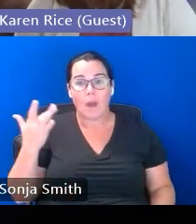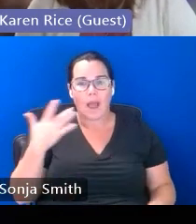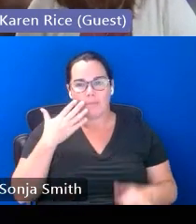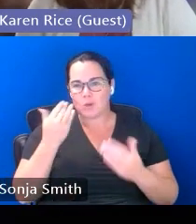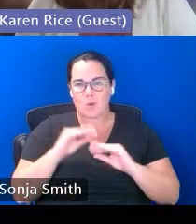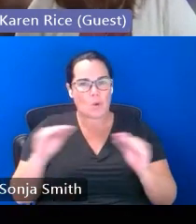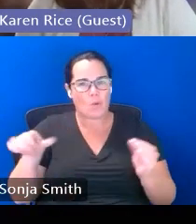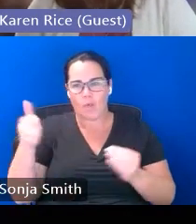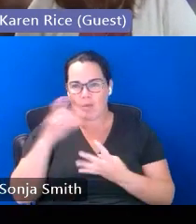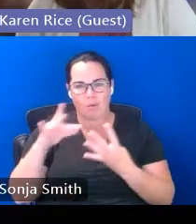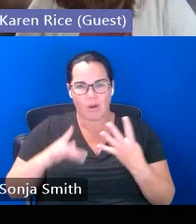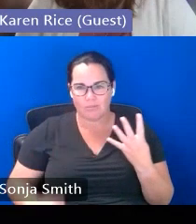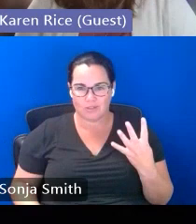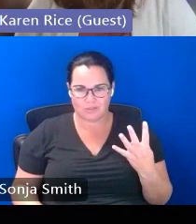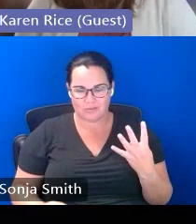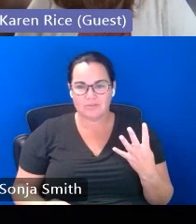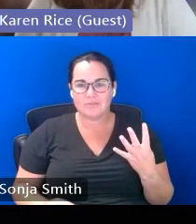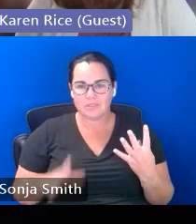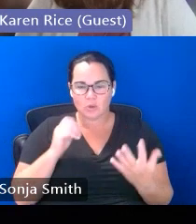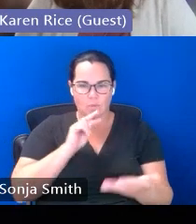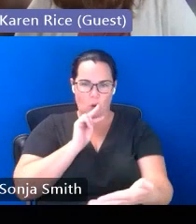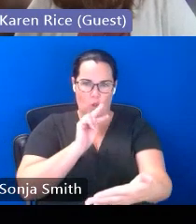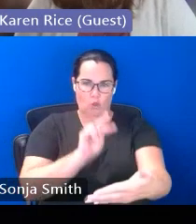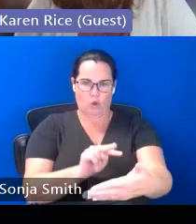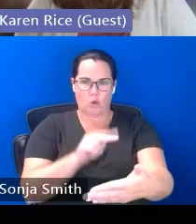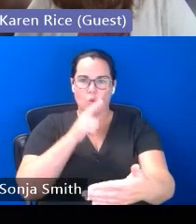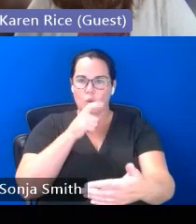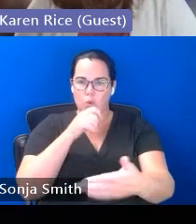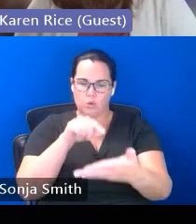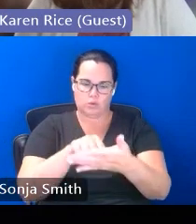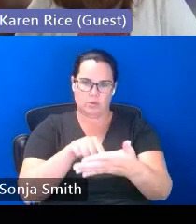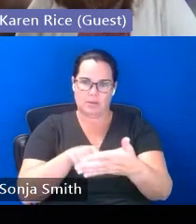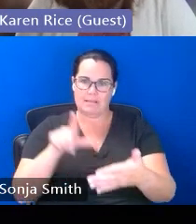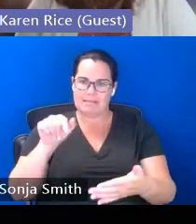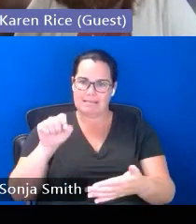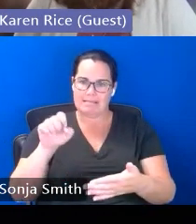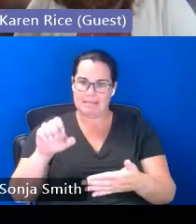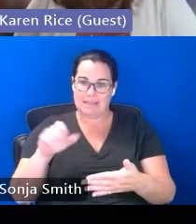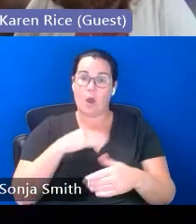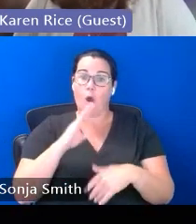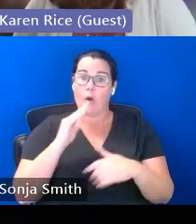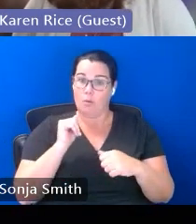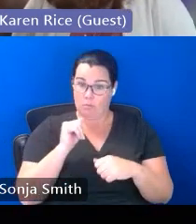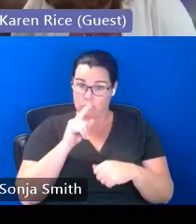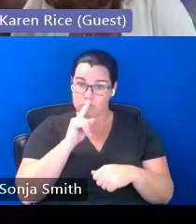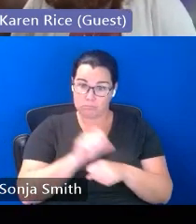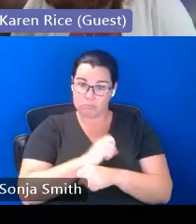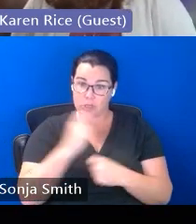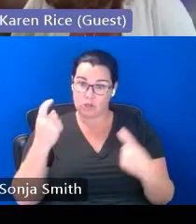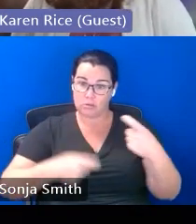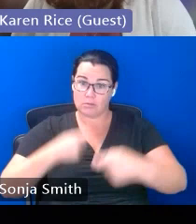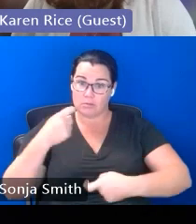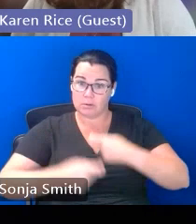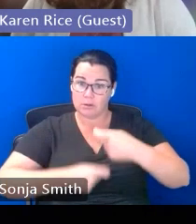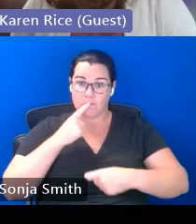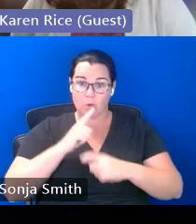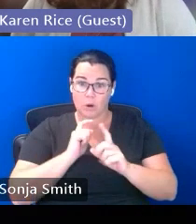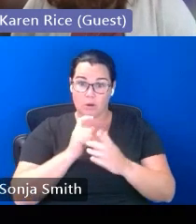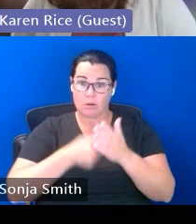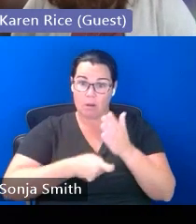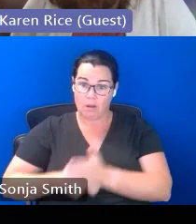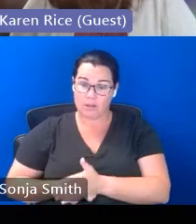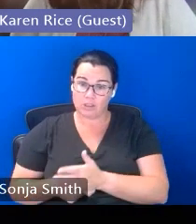really want to look at who is on that lease are they contributing to household costs do they have adequate space to sleep